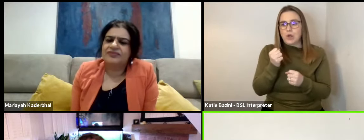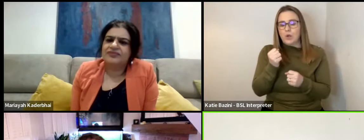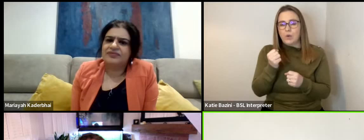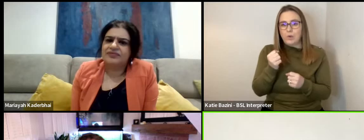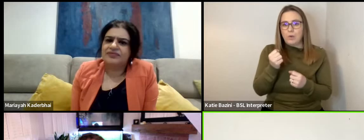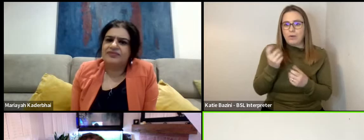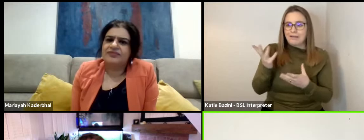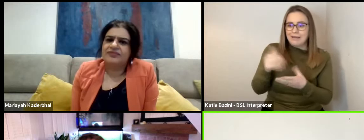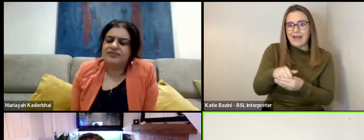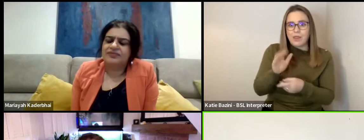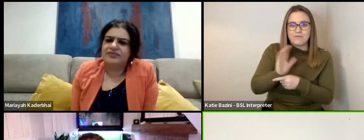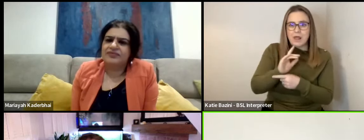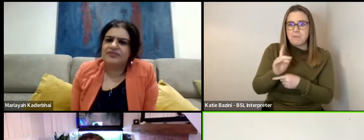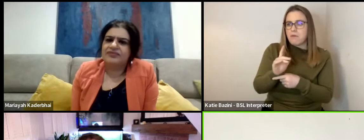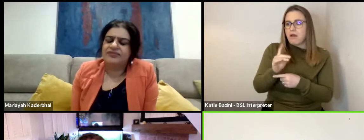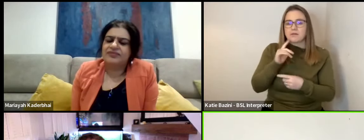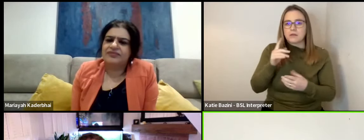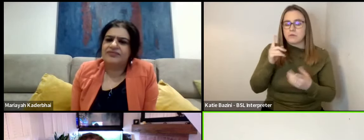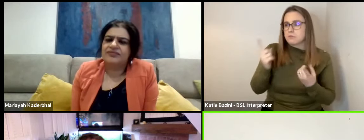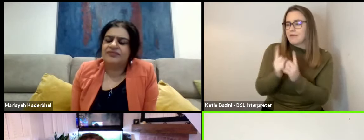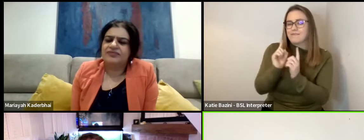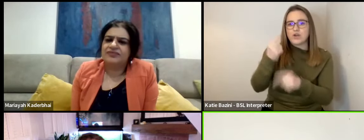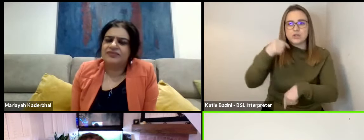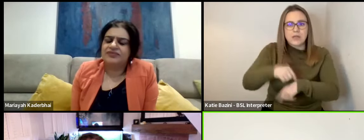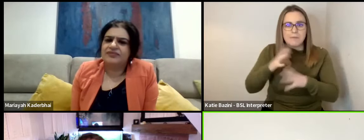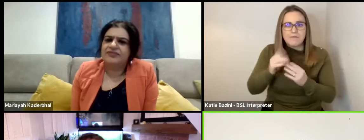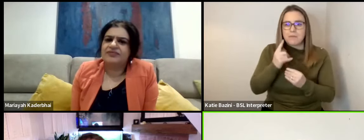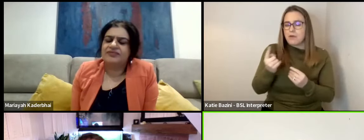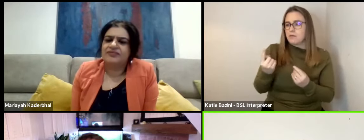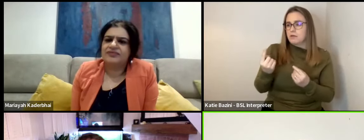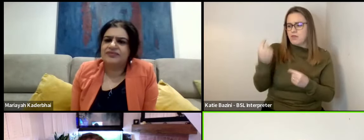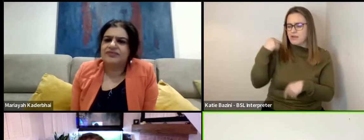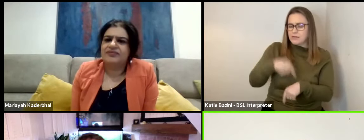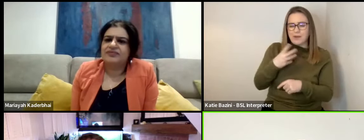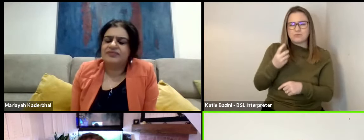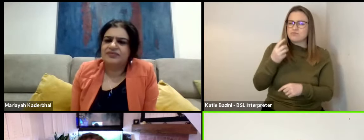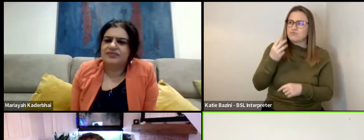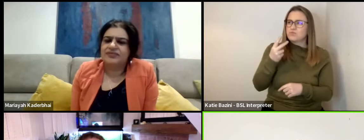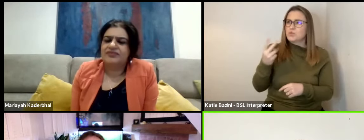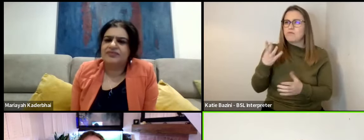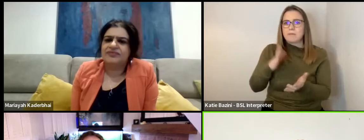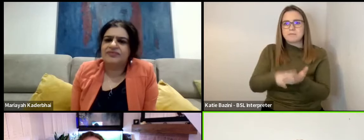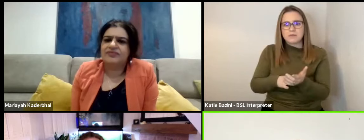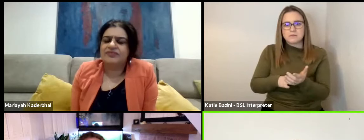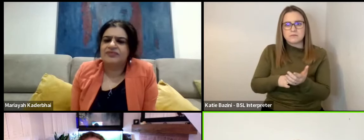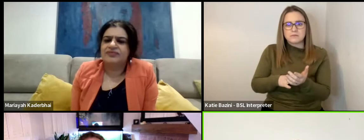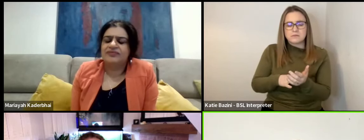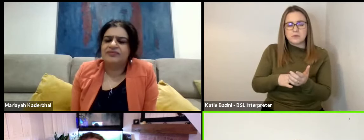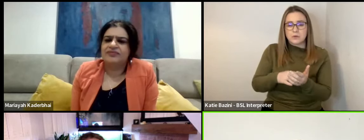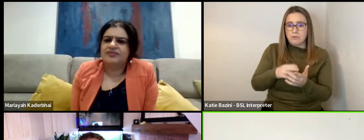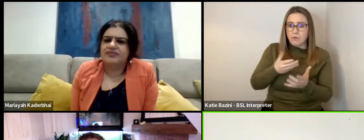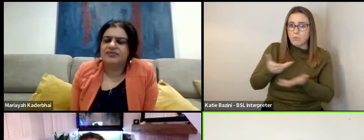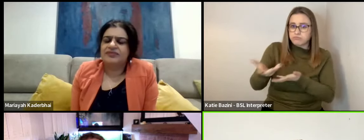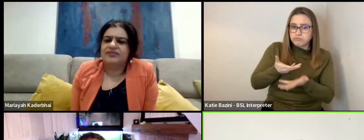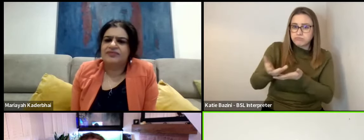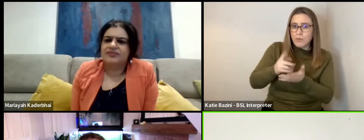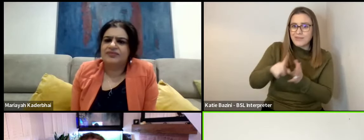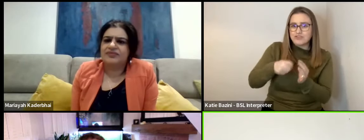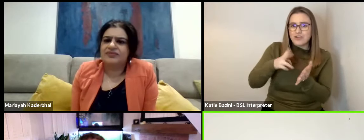had a few months, other things going on, but of continual communication with Jane and whether it was going around